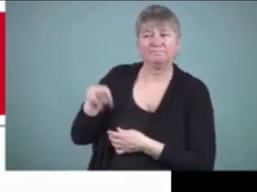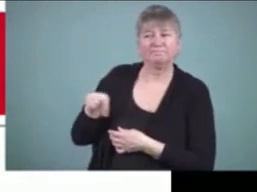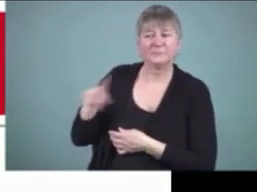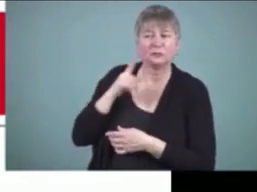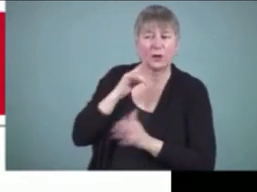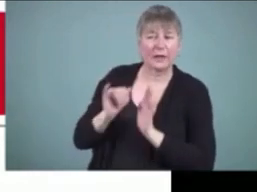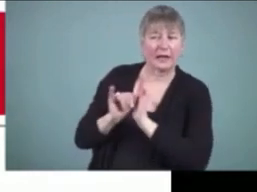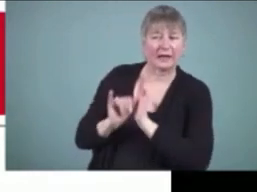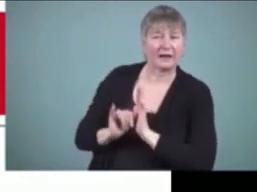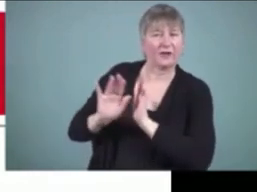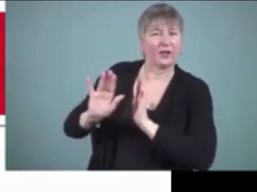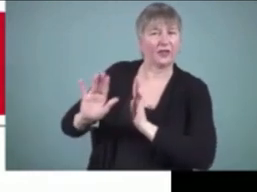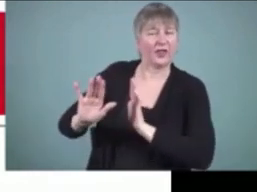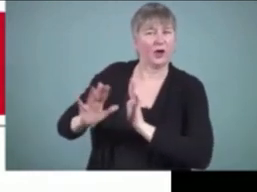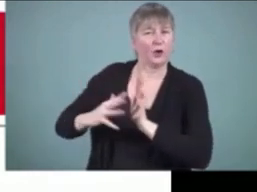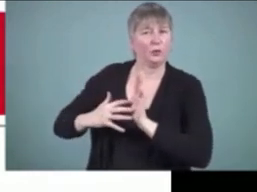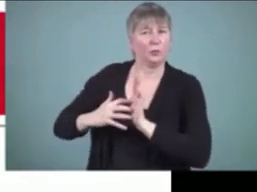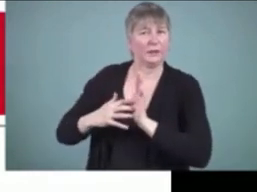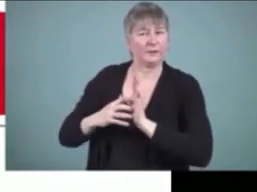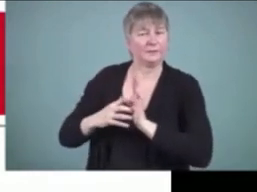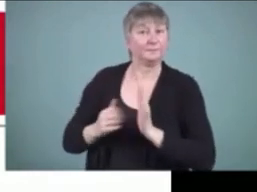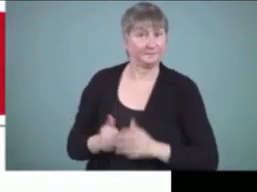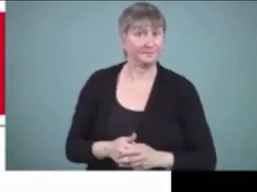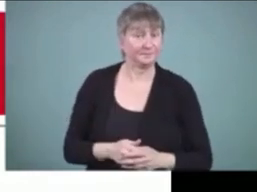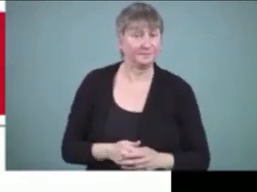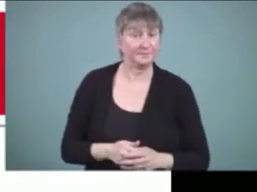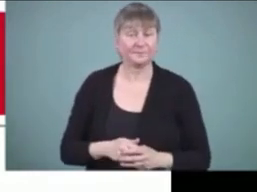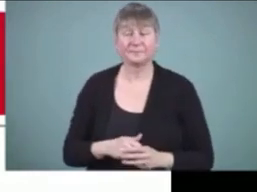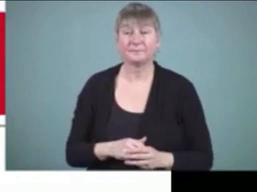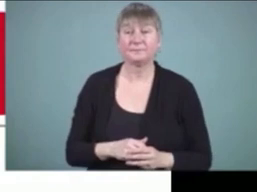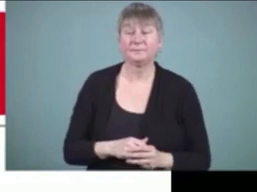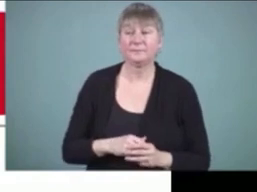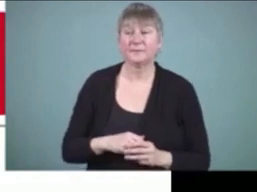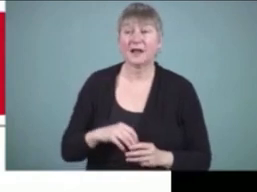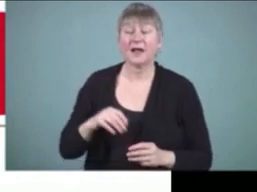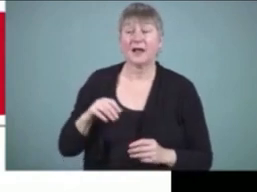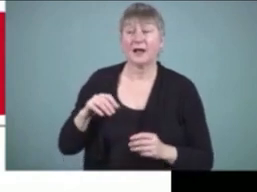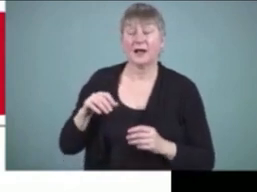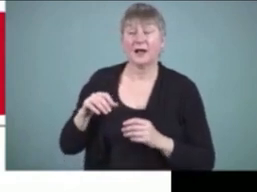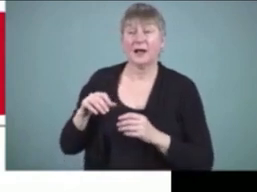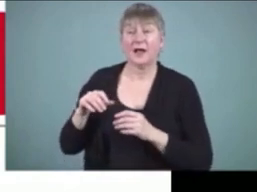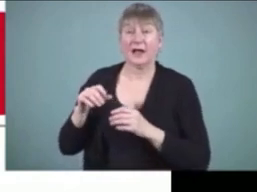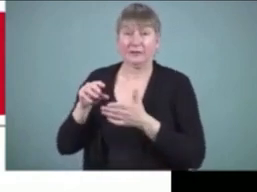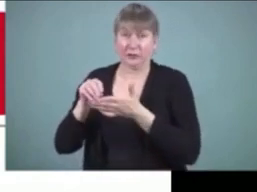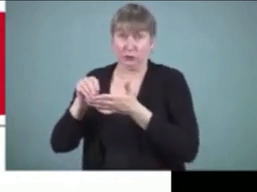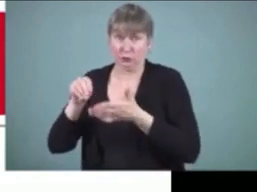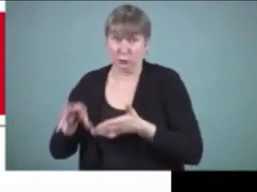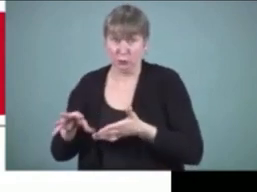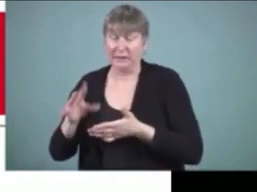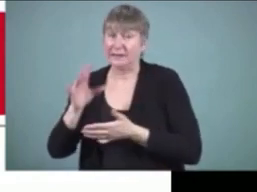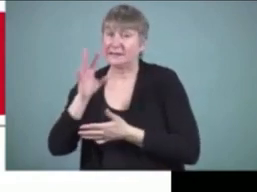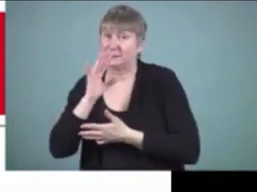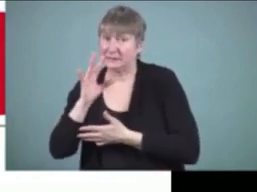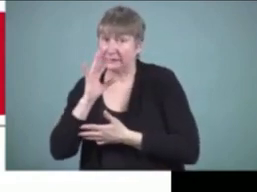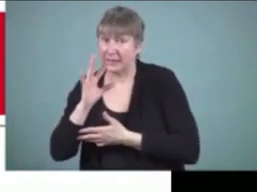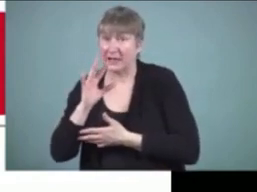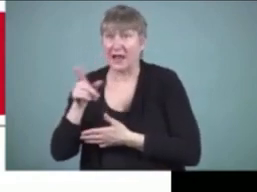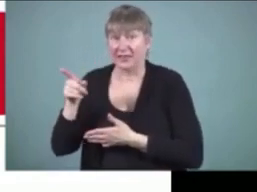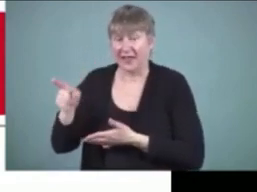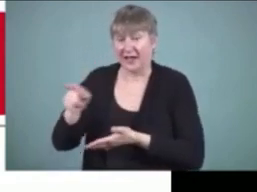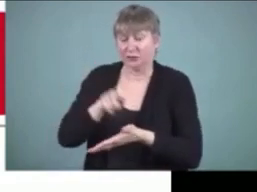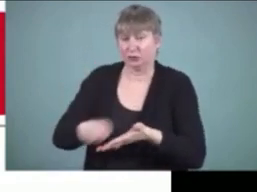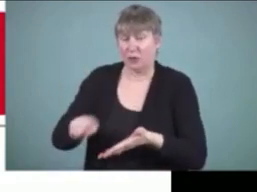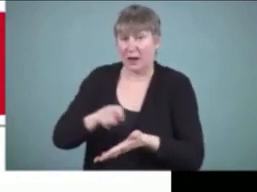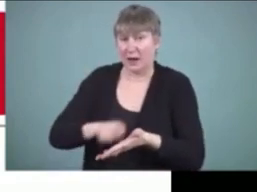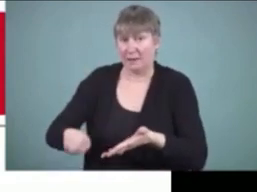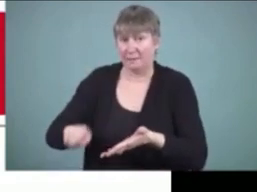challenges are so that ultimately when a student dictates and the student scribes is that notion of dictating to themselves